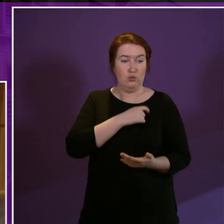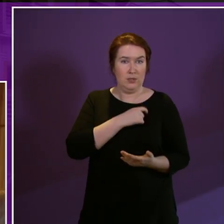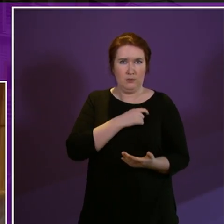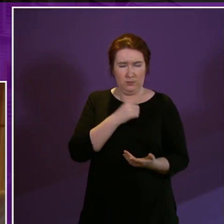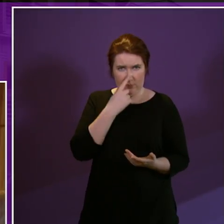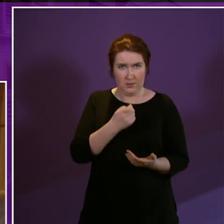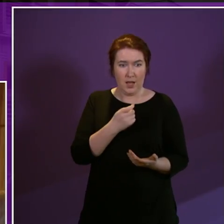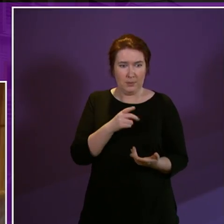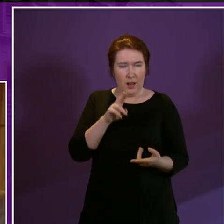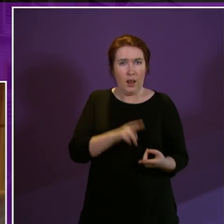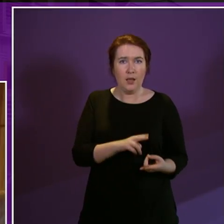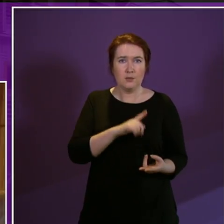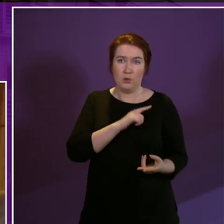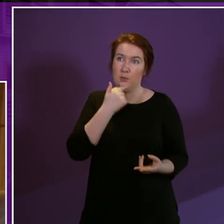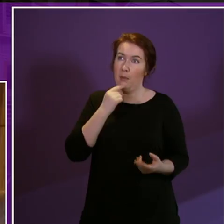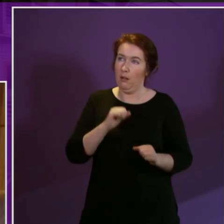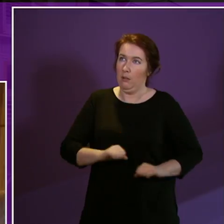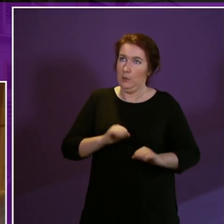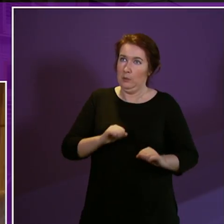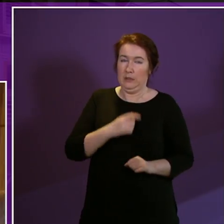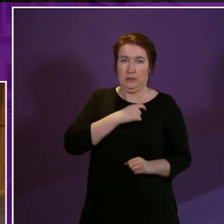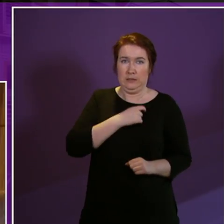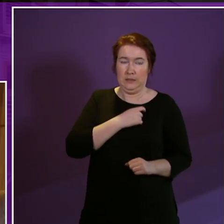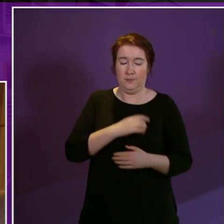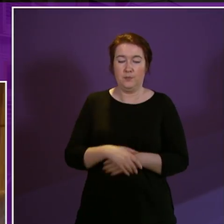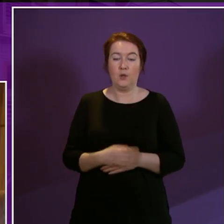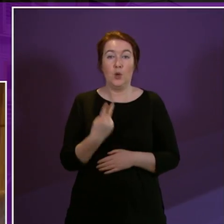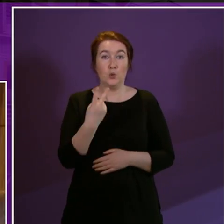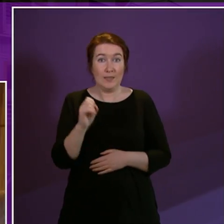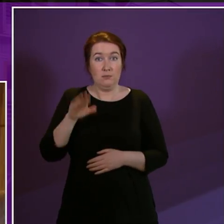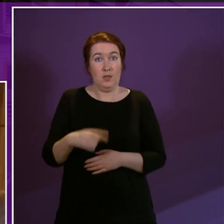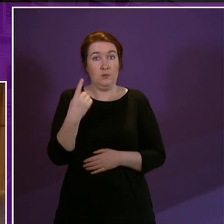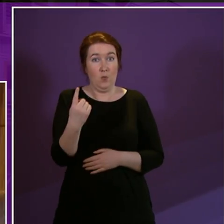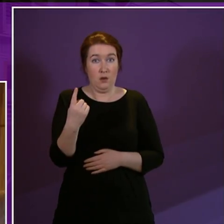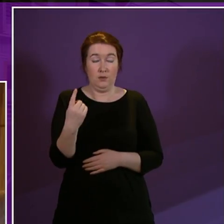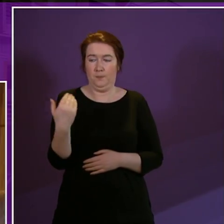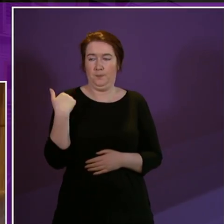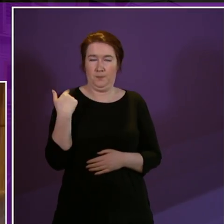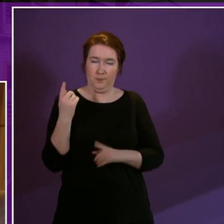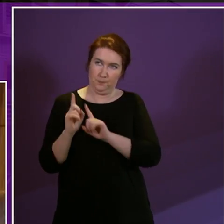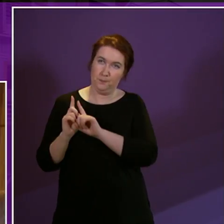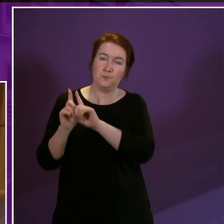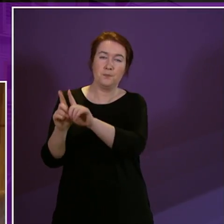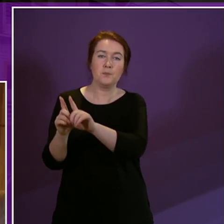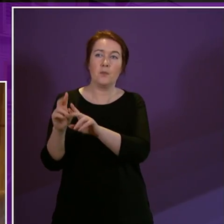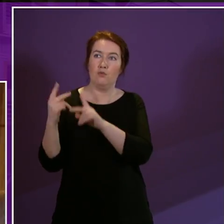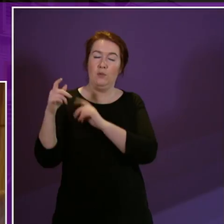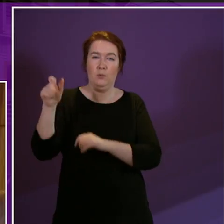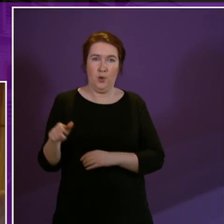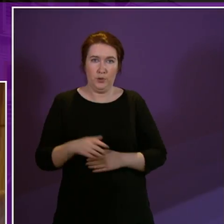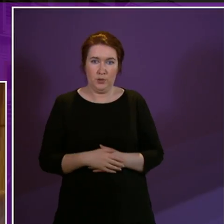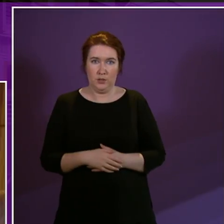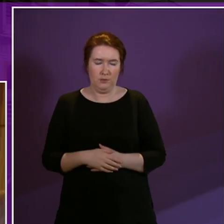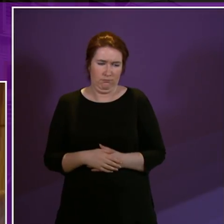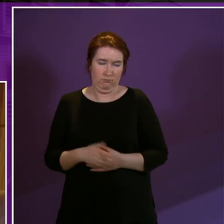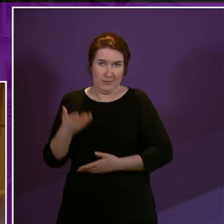those called for review experience at 1.20 we were collected at reception by the reviewer there was